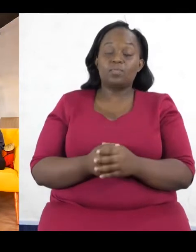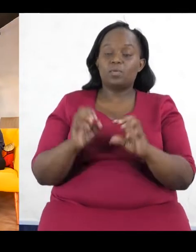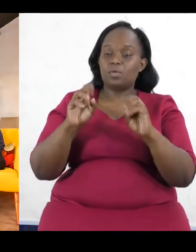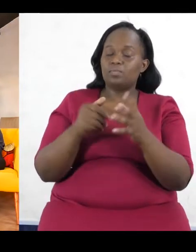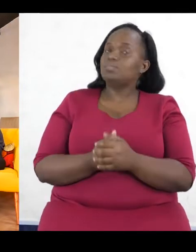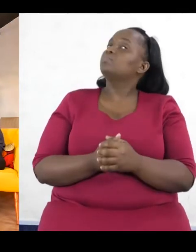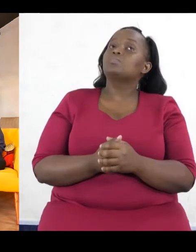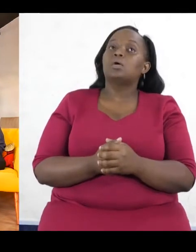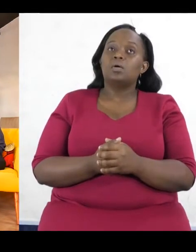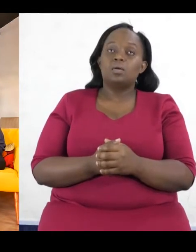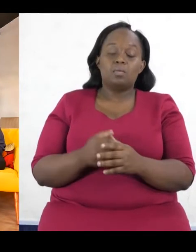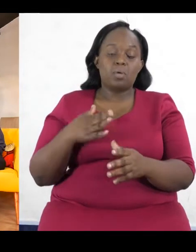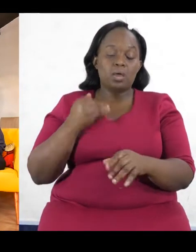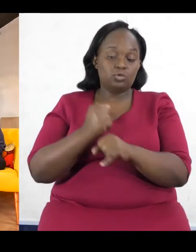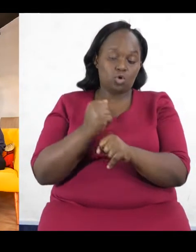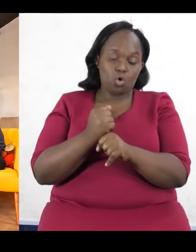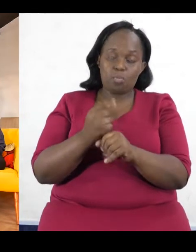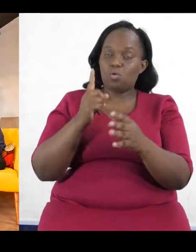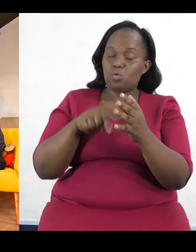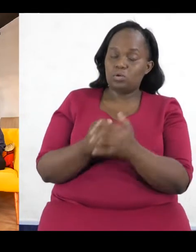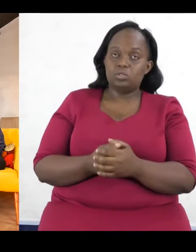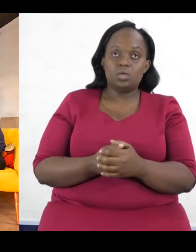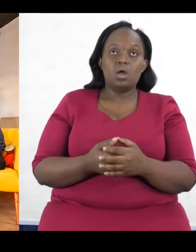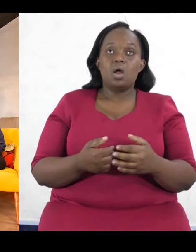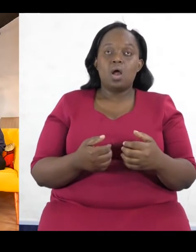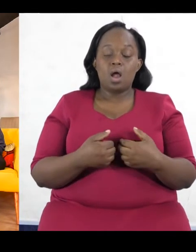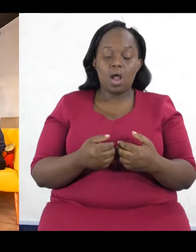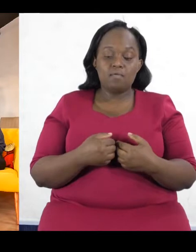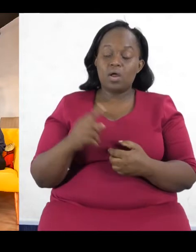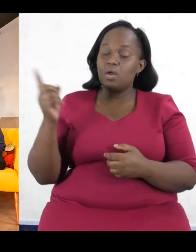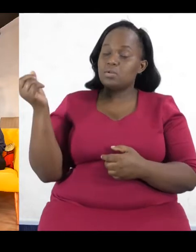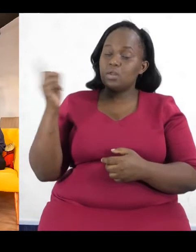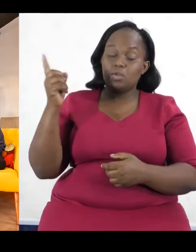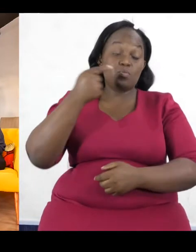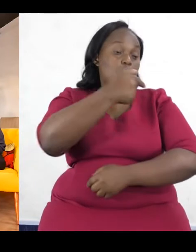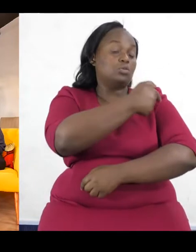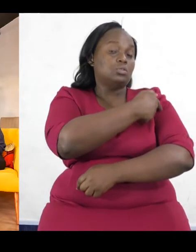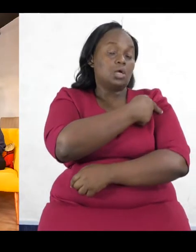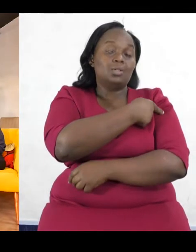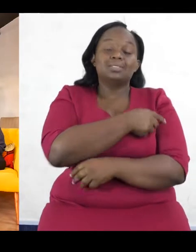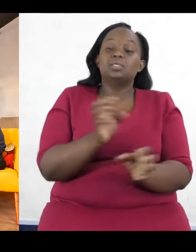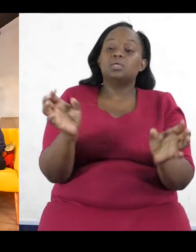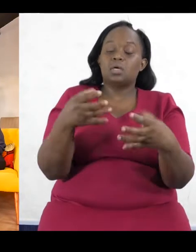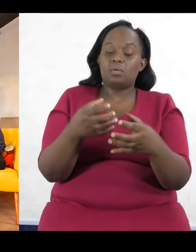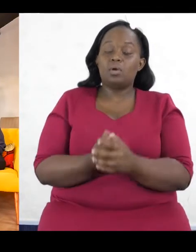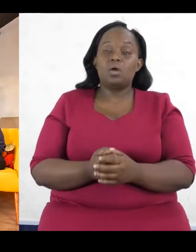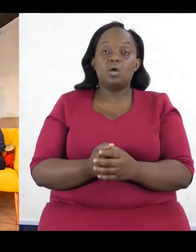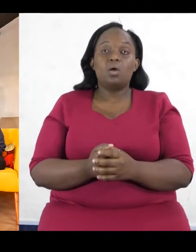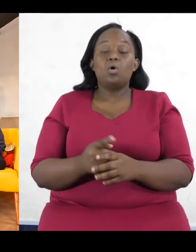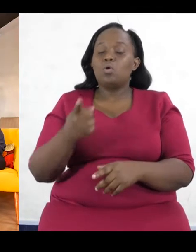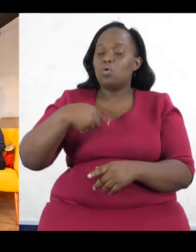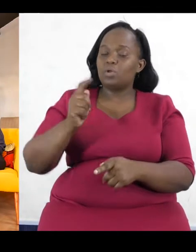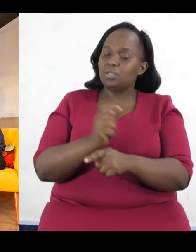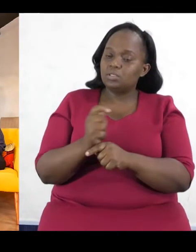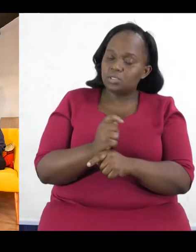Okay. So my day job is I run a Nairobi consulting firm. We consult and